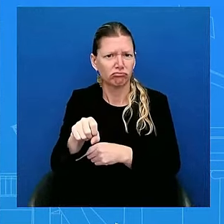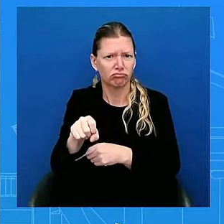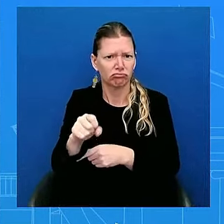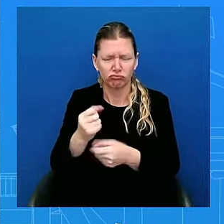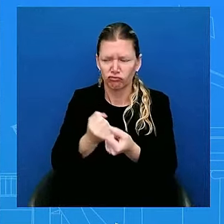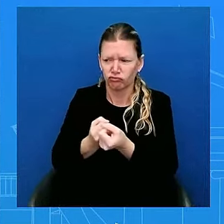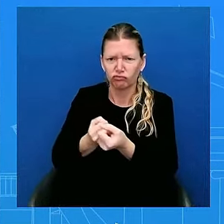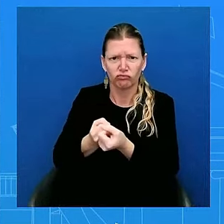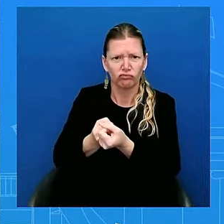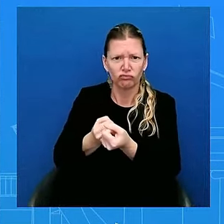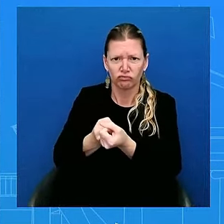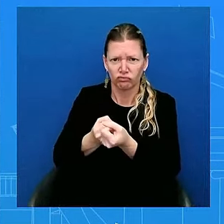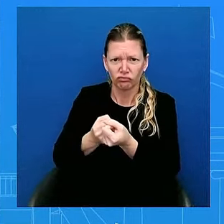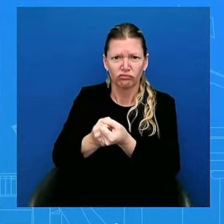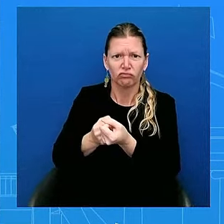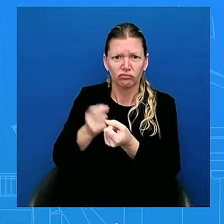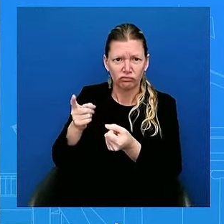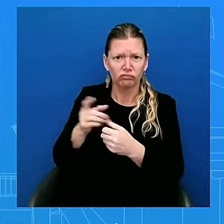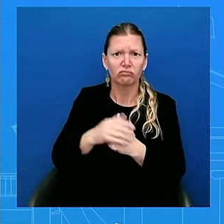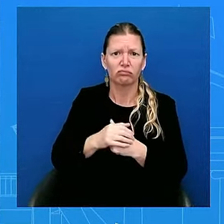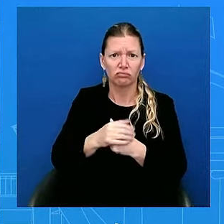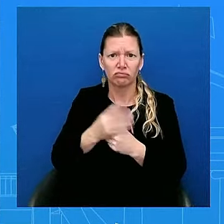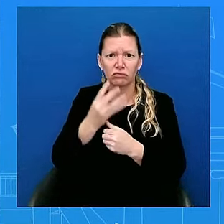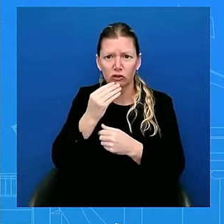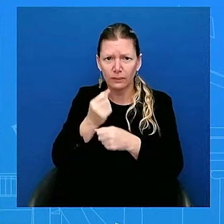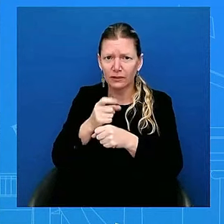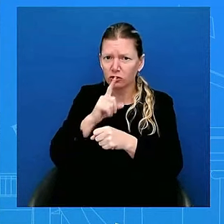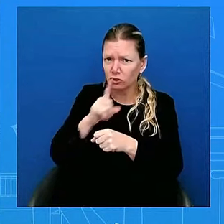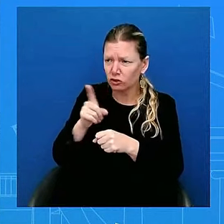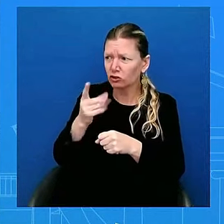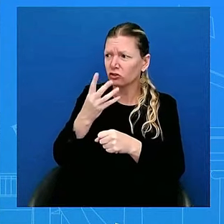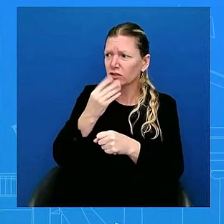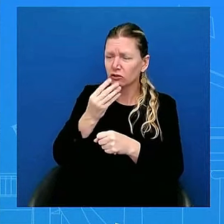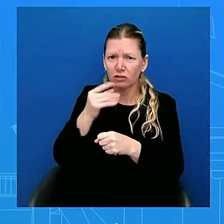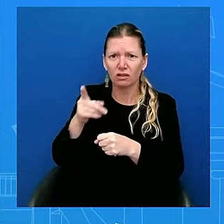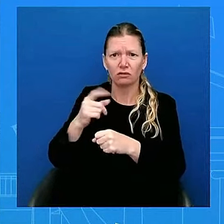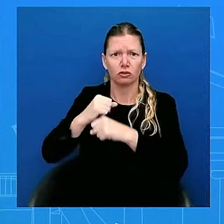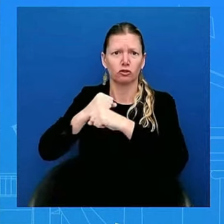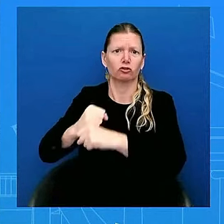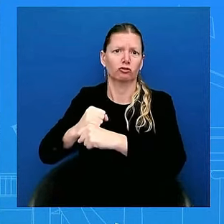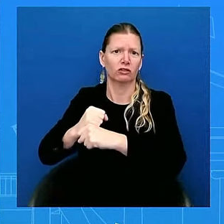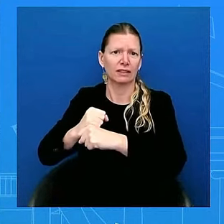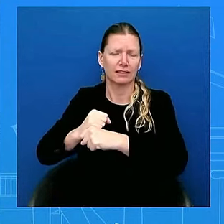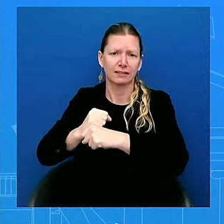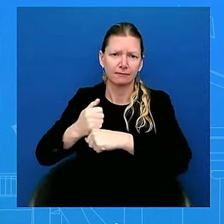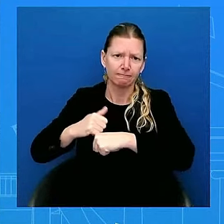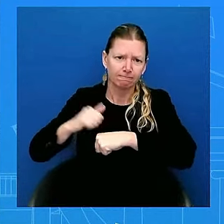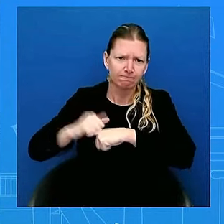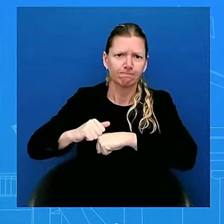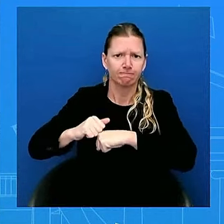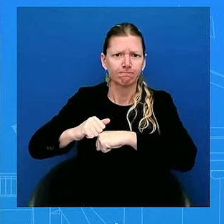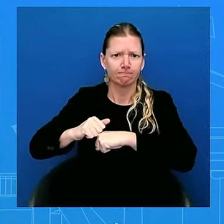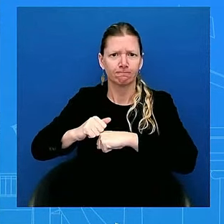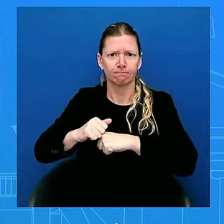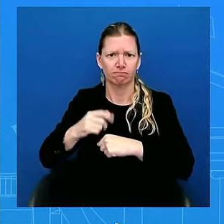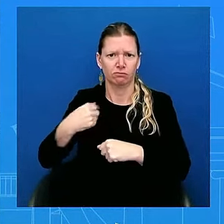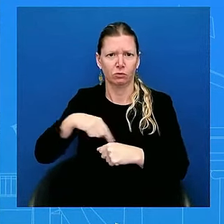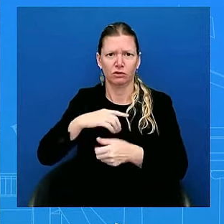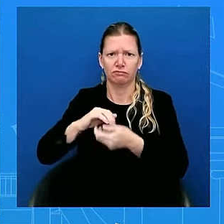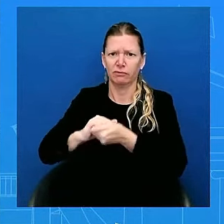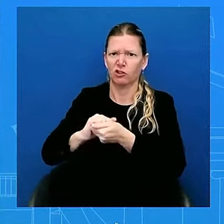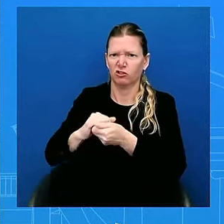Israel's security is ironclad, as we have been, as the partner, as the President has been. And she's going to meet with the Prime Minister.